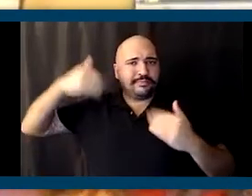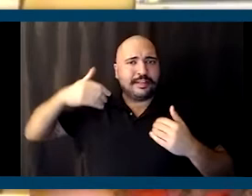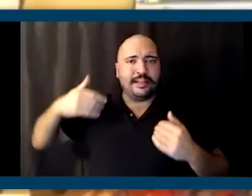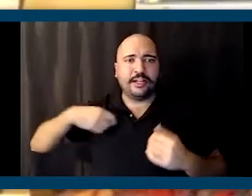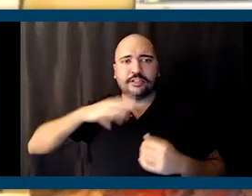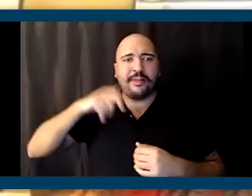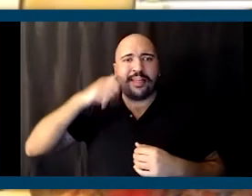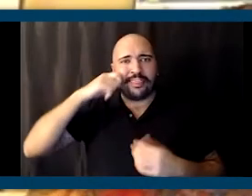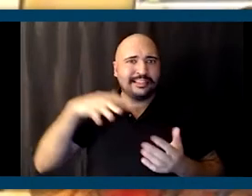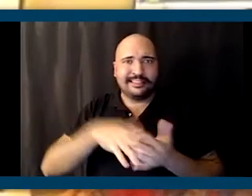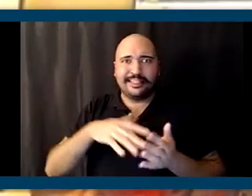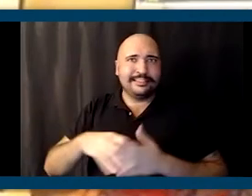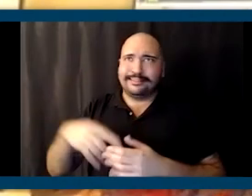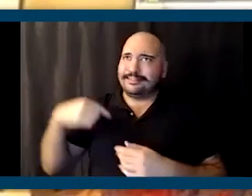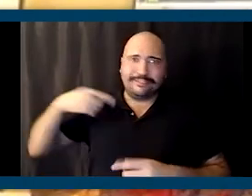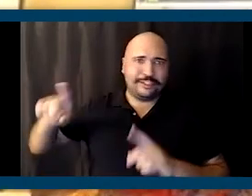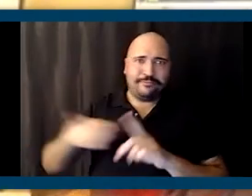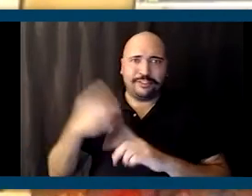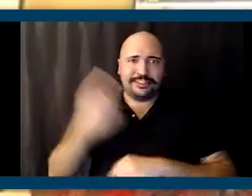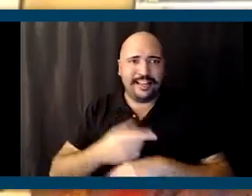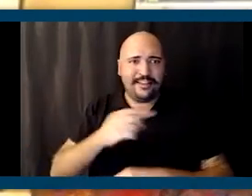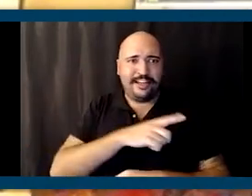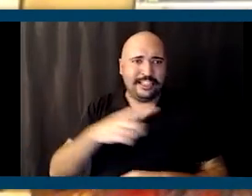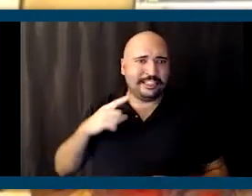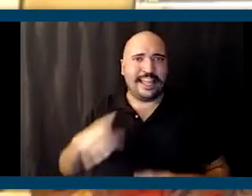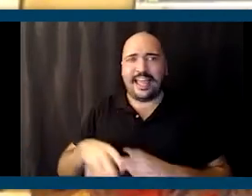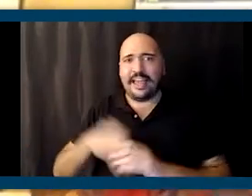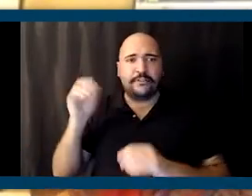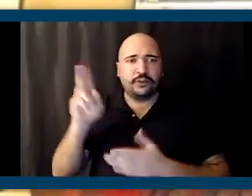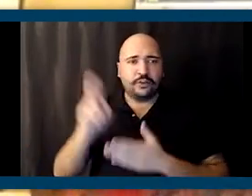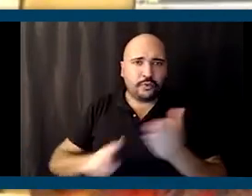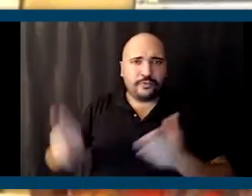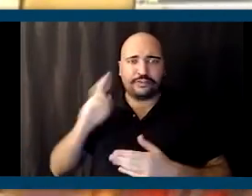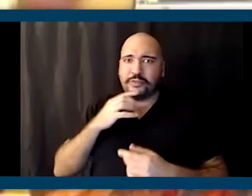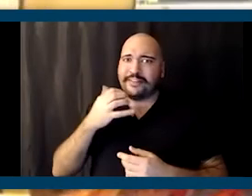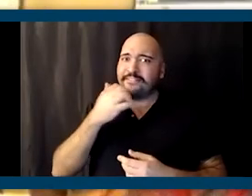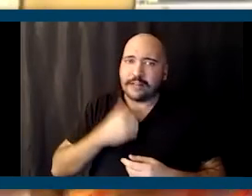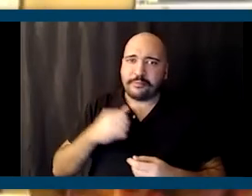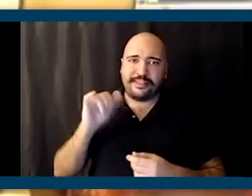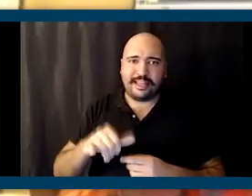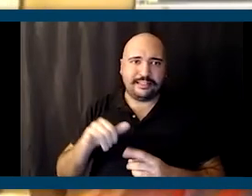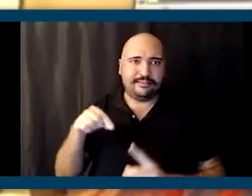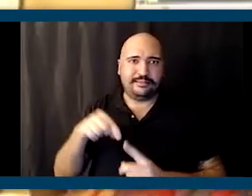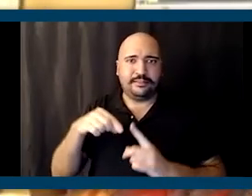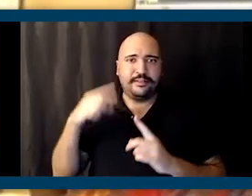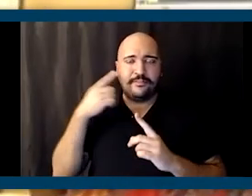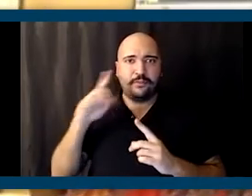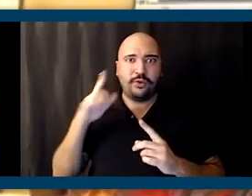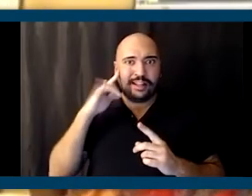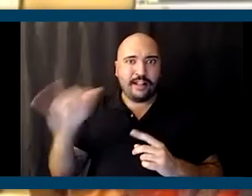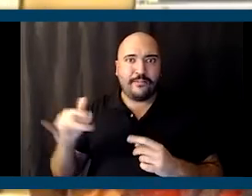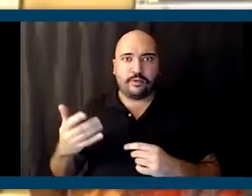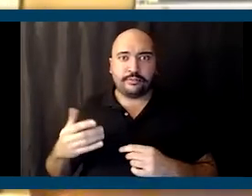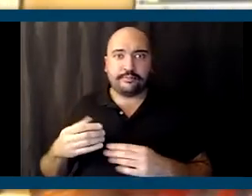ethnic studies since day one in the legislature coming out of the university and how valuable that was to California